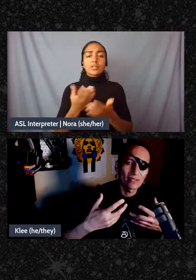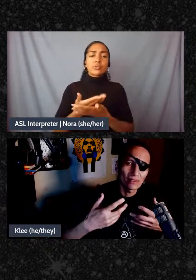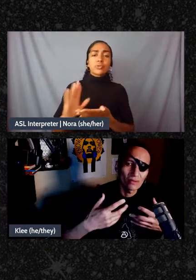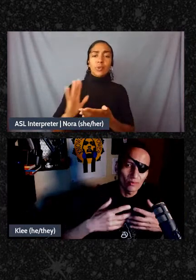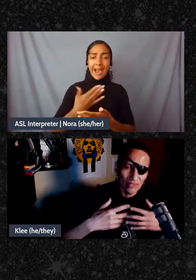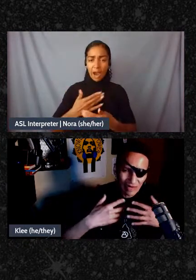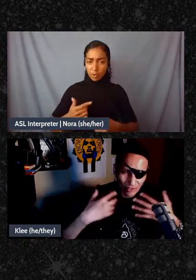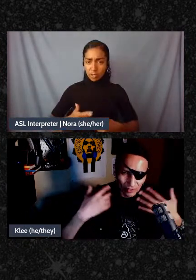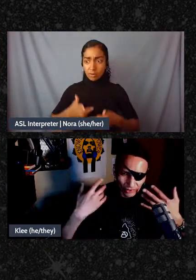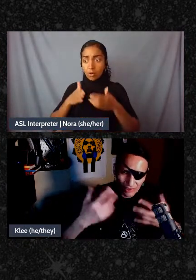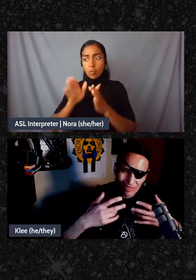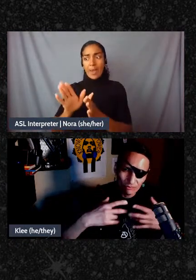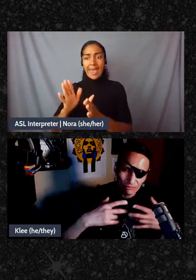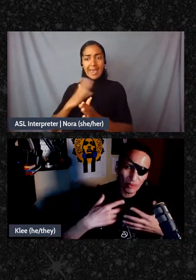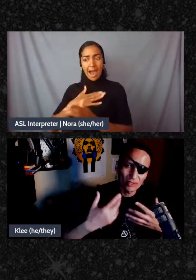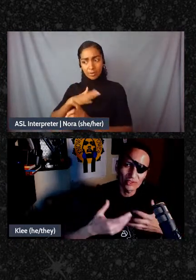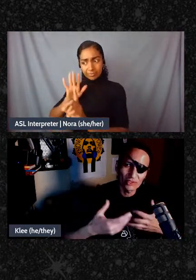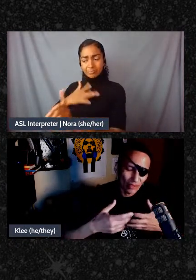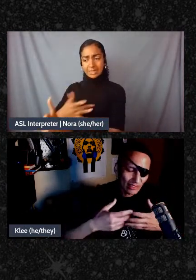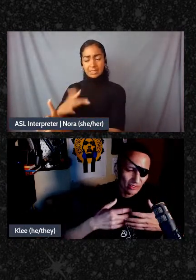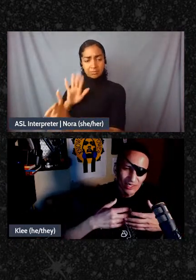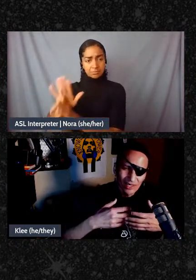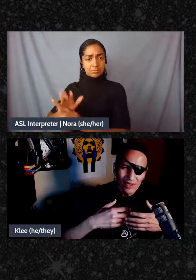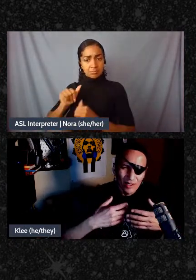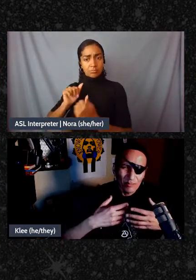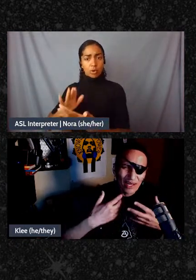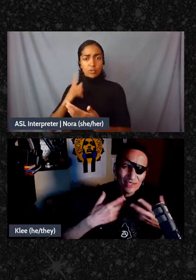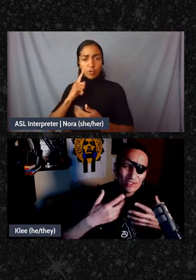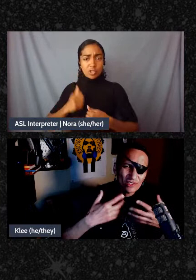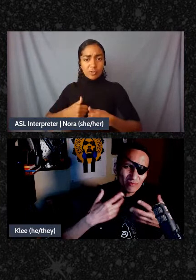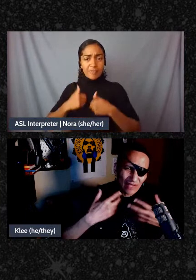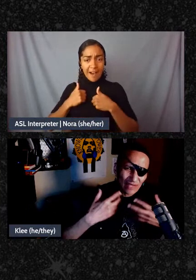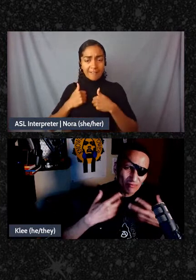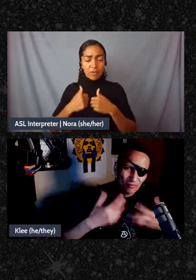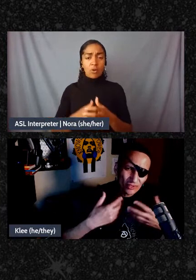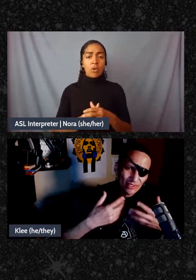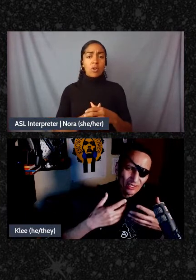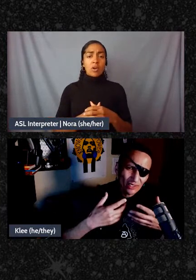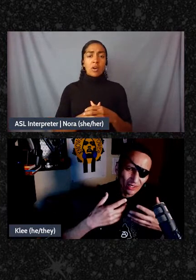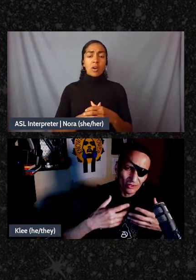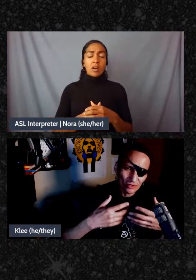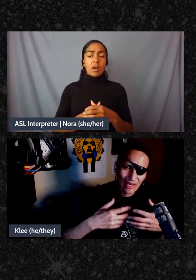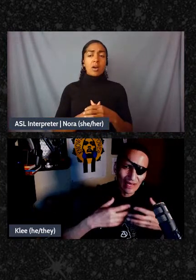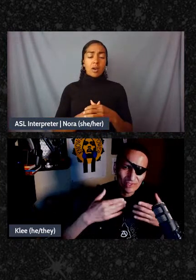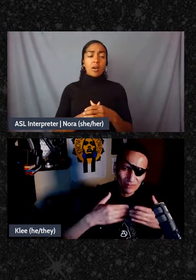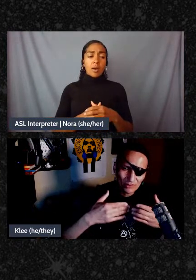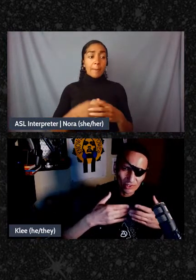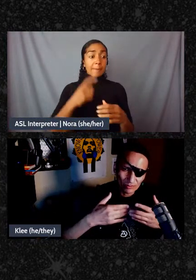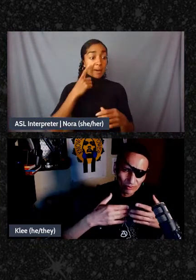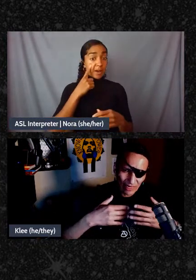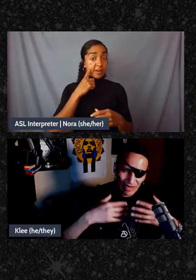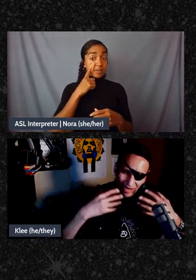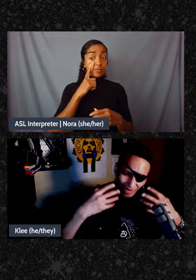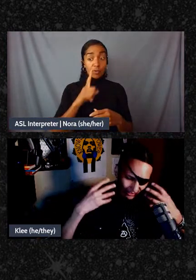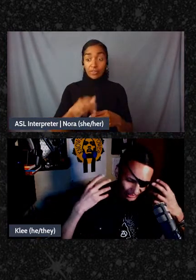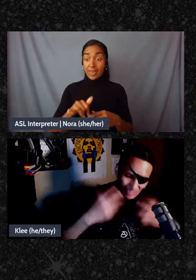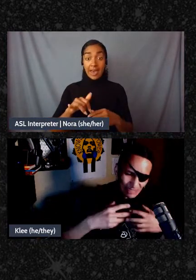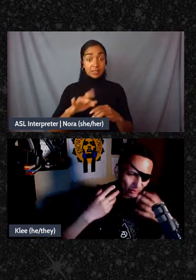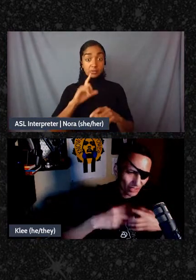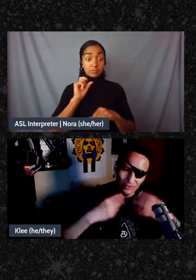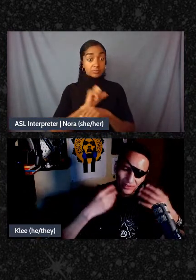grappling with how to understand and respond to this crisis but I think for that to fully occur they have to come to terms with